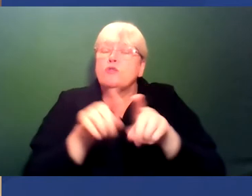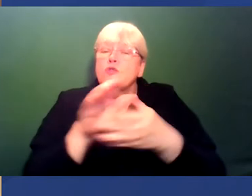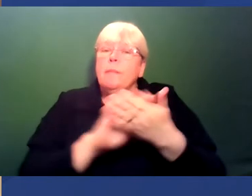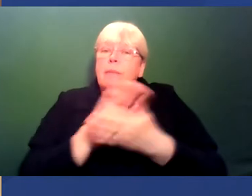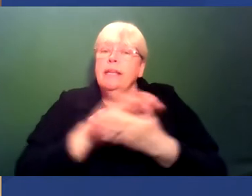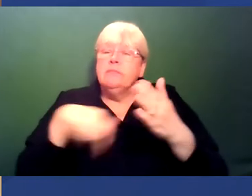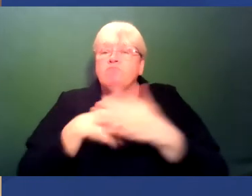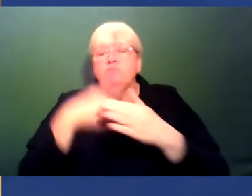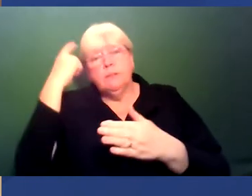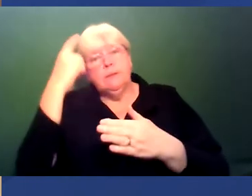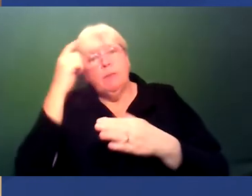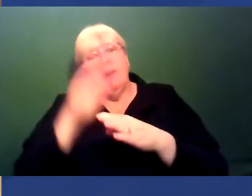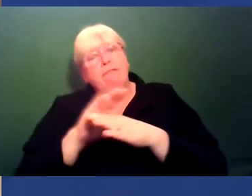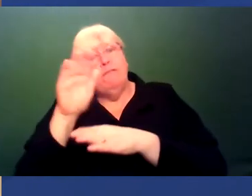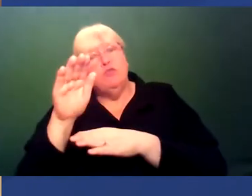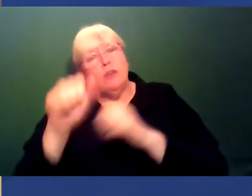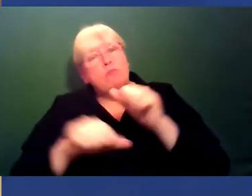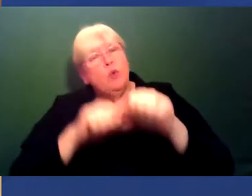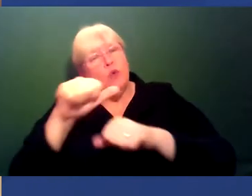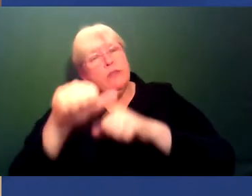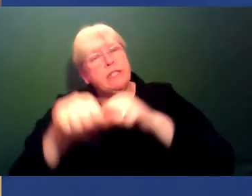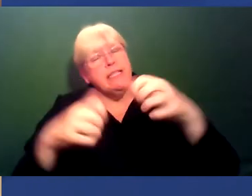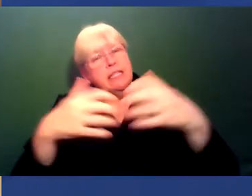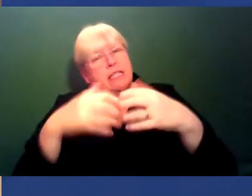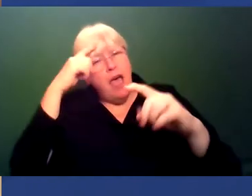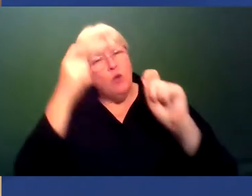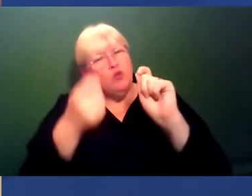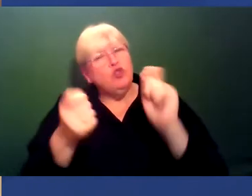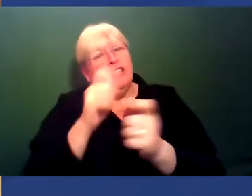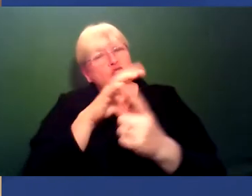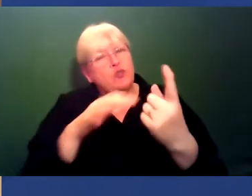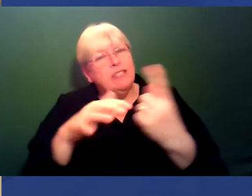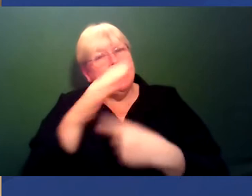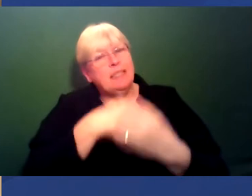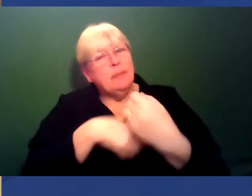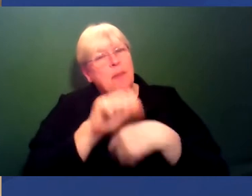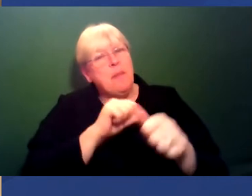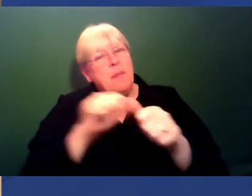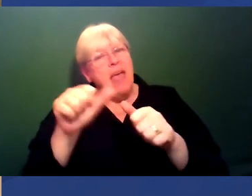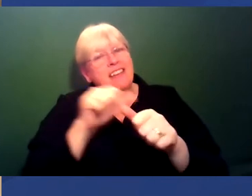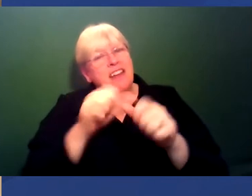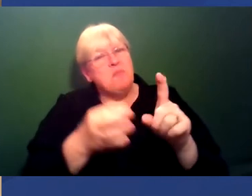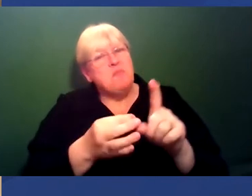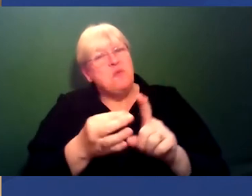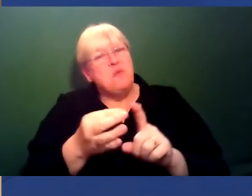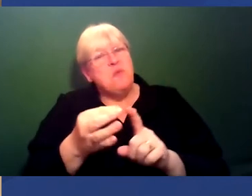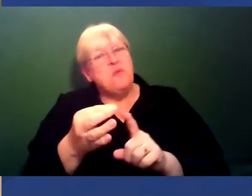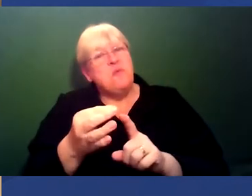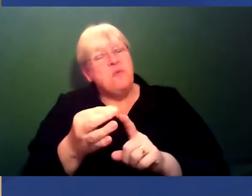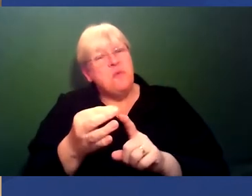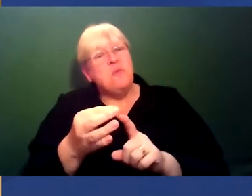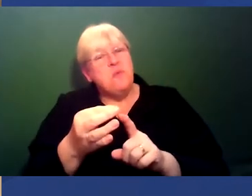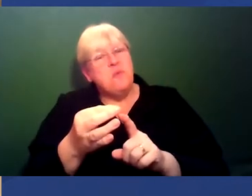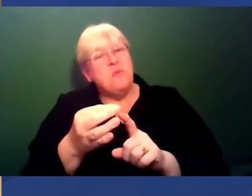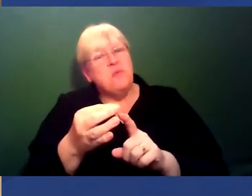future as well about what processes and how we can change society to be better and so that, you know,